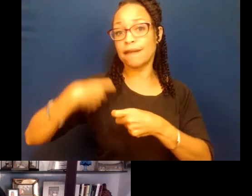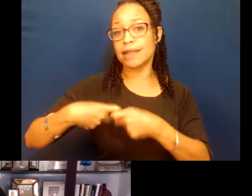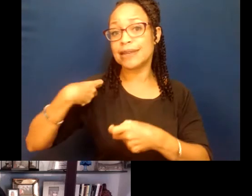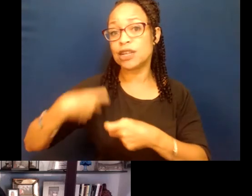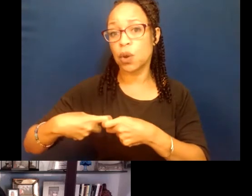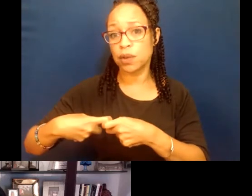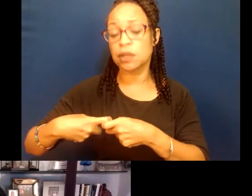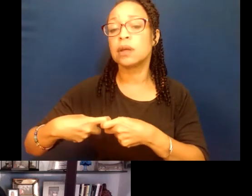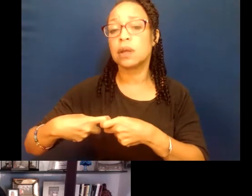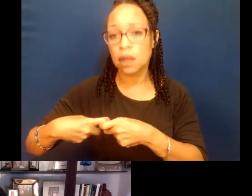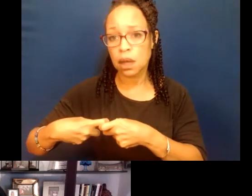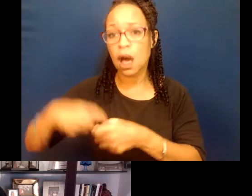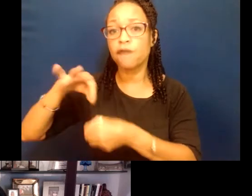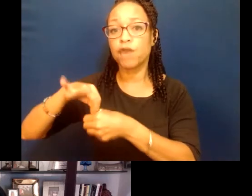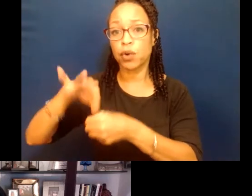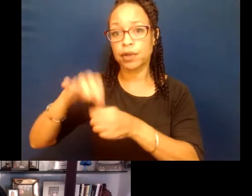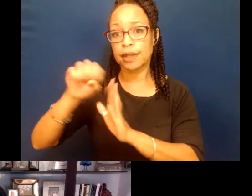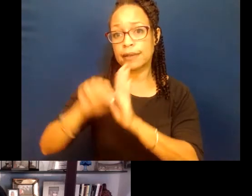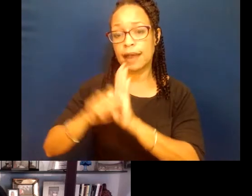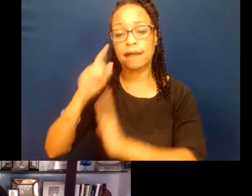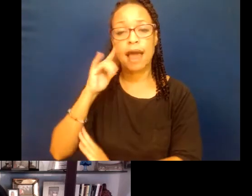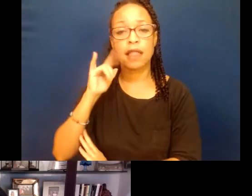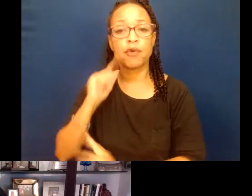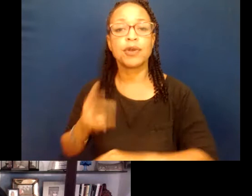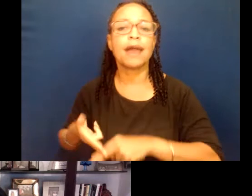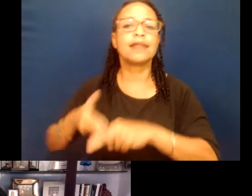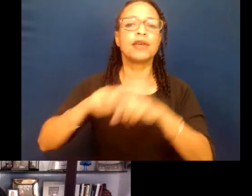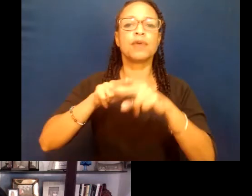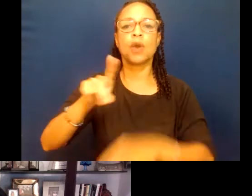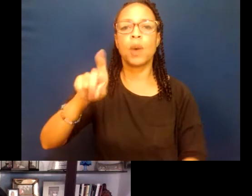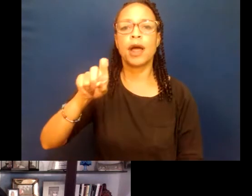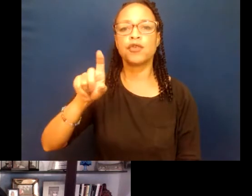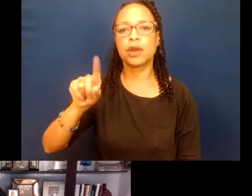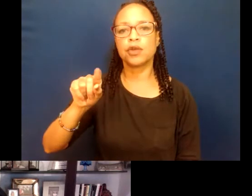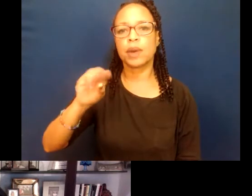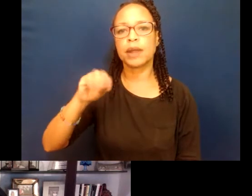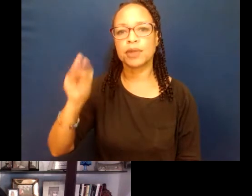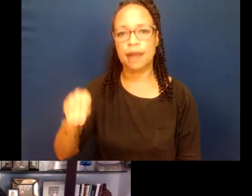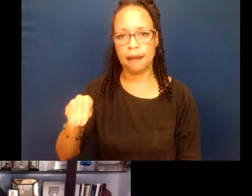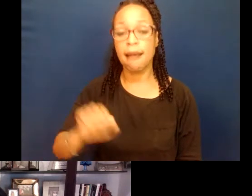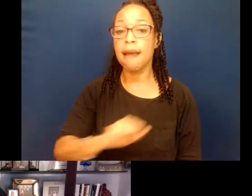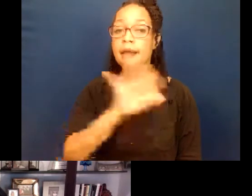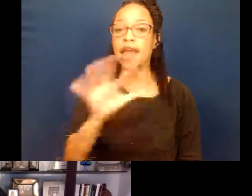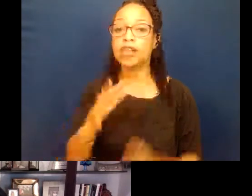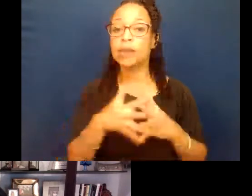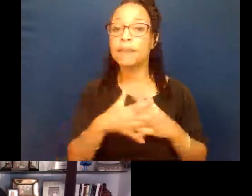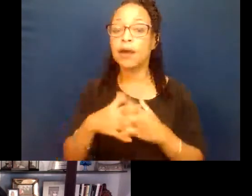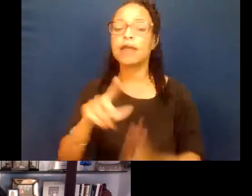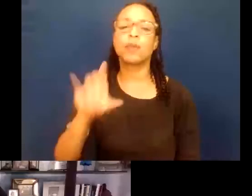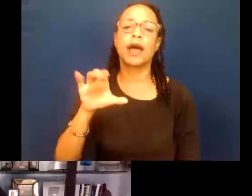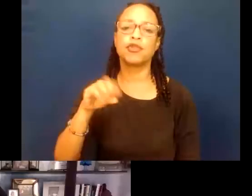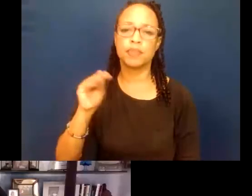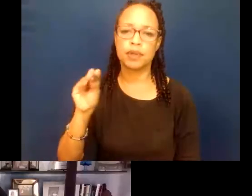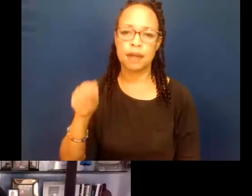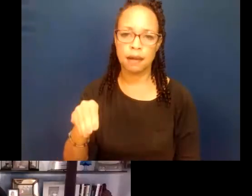of registered voters in the state of California has increased over 120%. For Asian Americans, 100%. And so